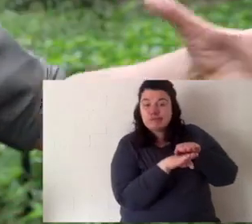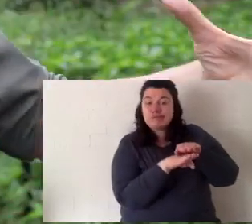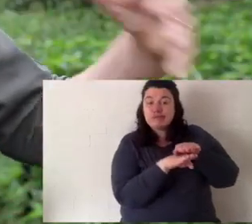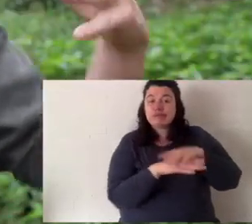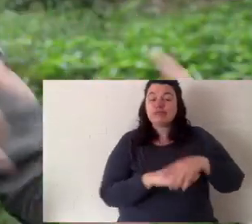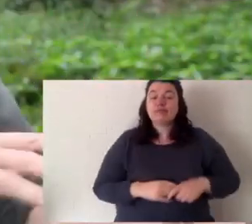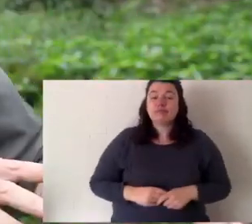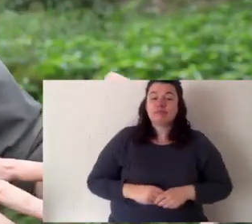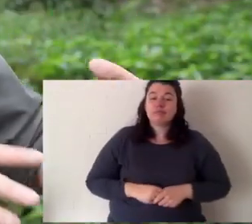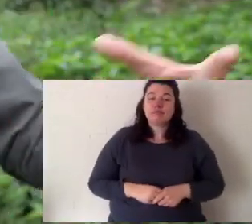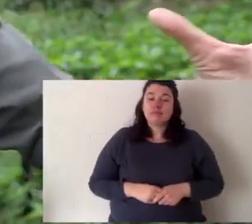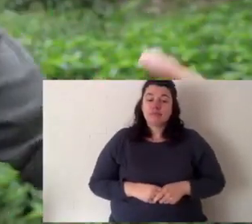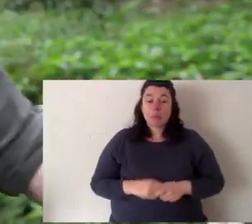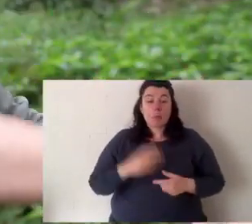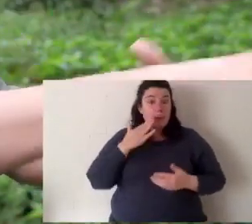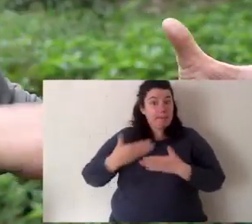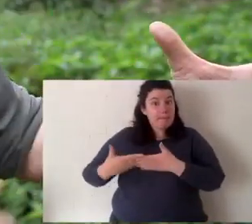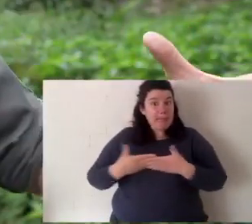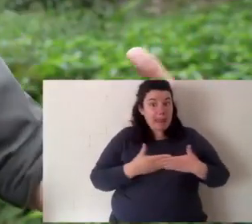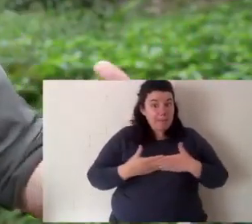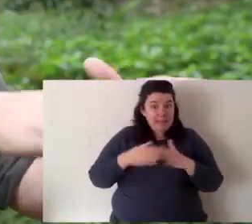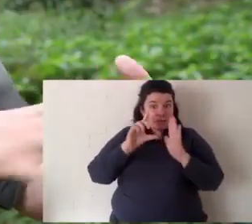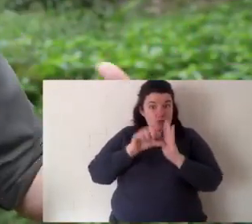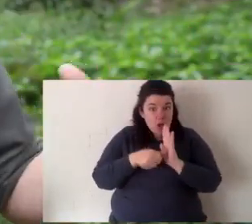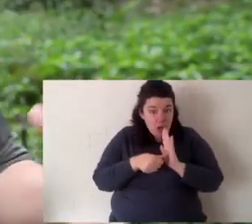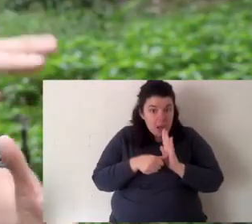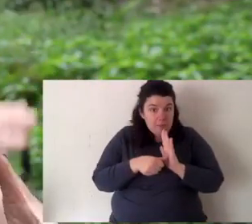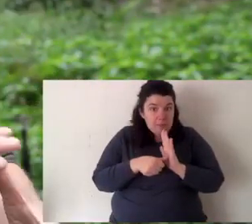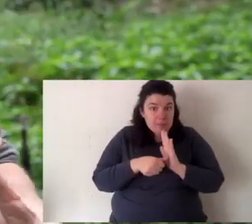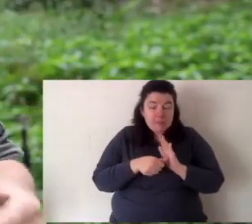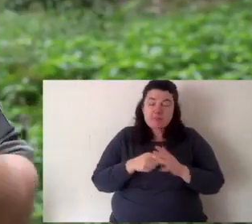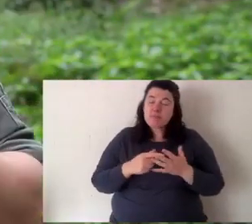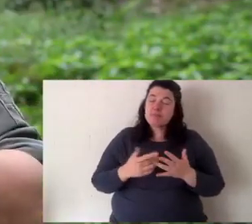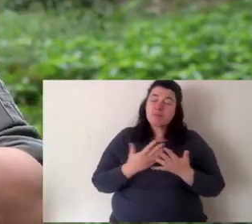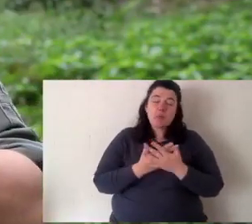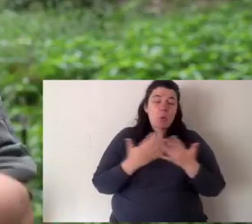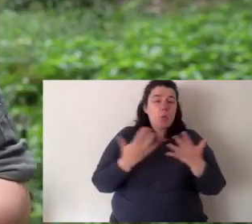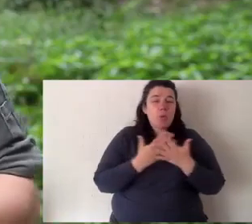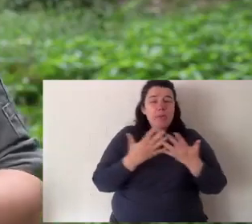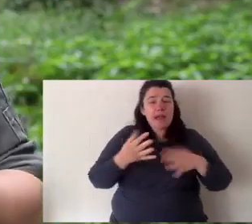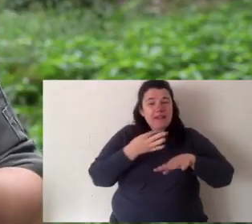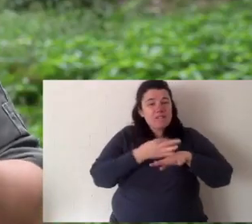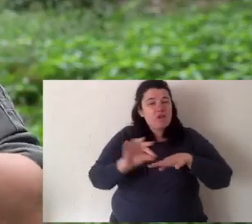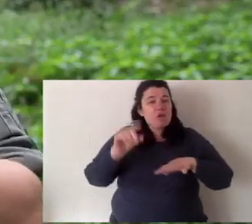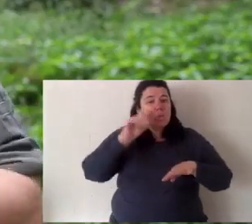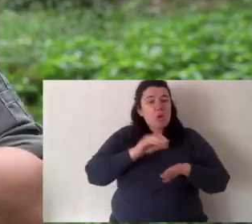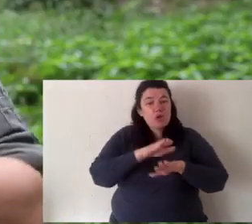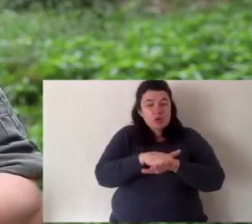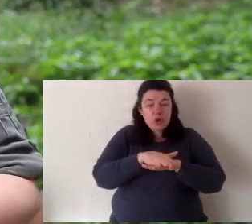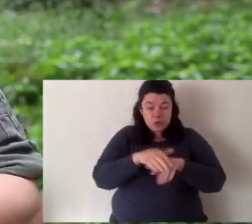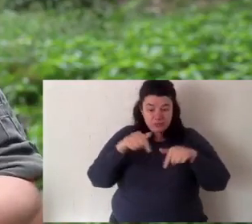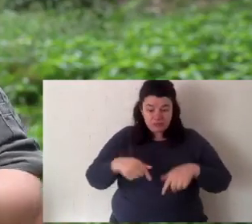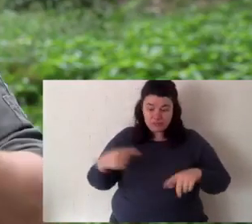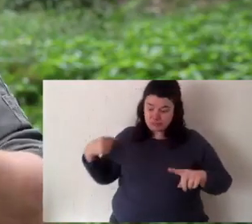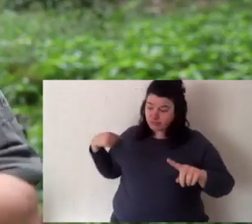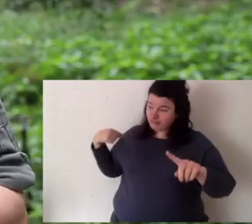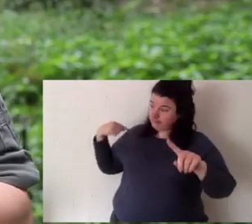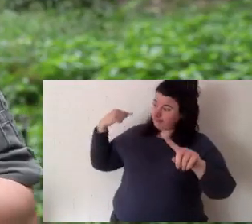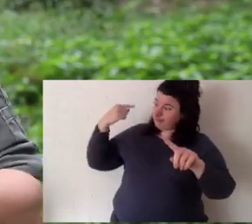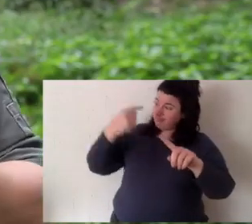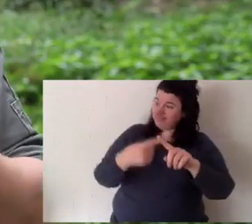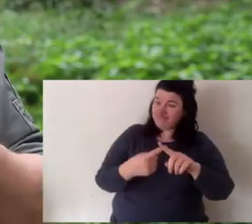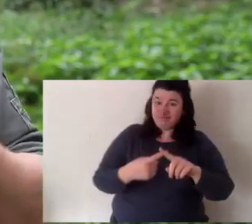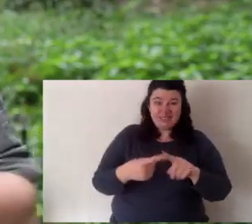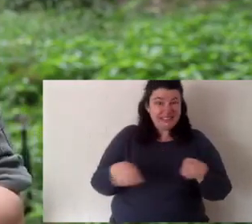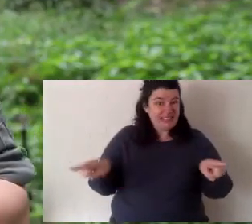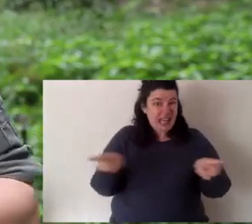big log that's fallen in the water. And they use that log for a bit of shelter. Now, when it comes time for breeding, and noting